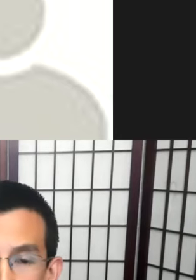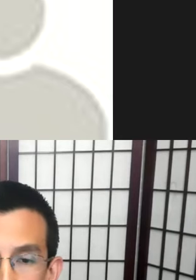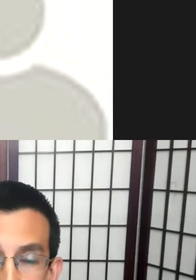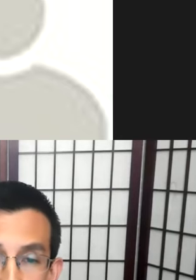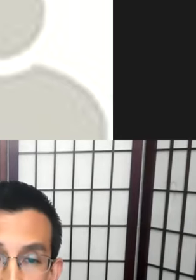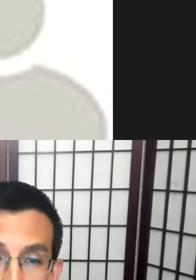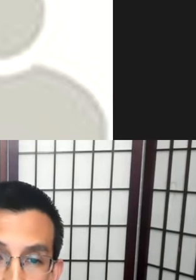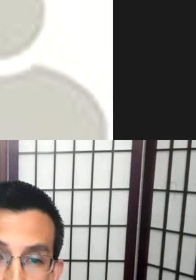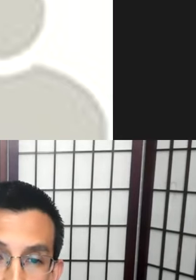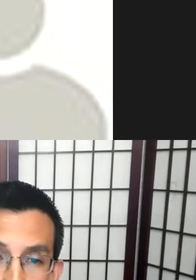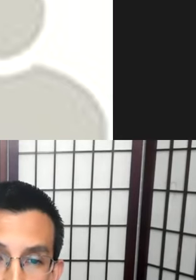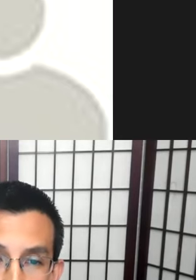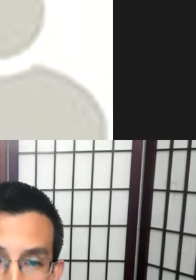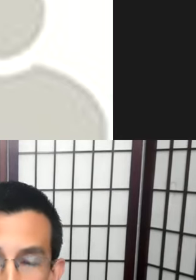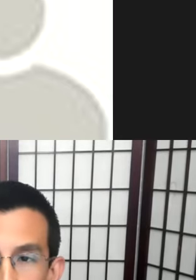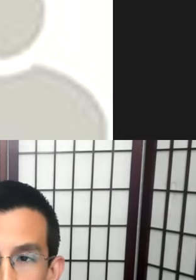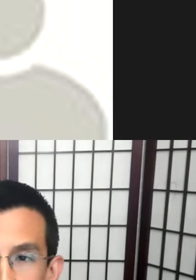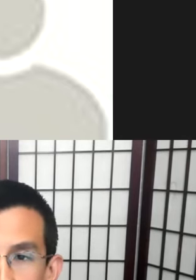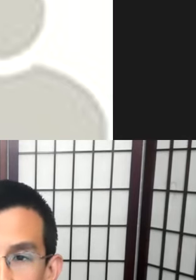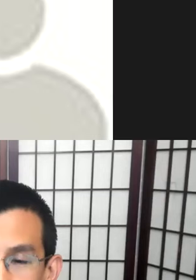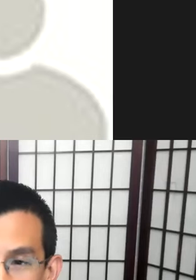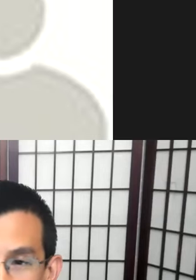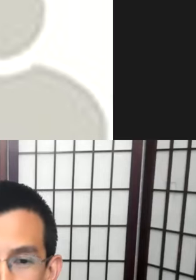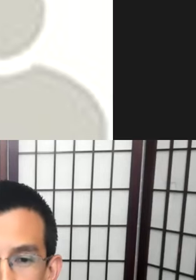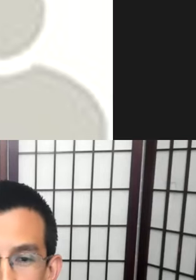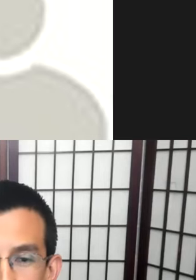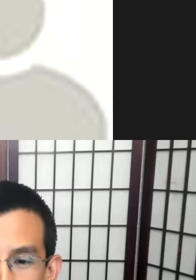sort of nascent indigenous scholars, you please get involved.